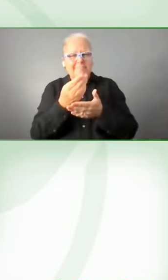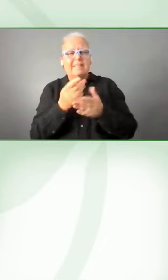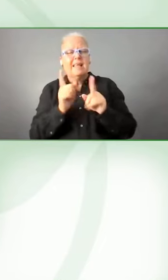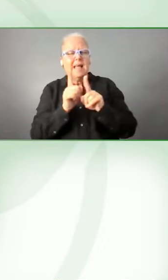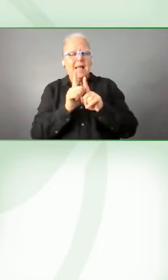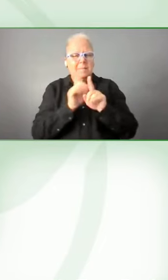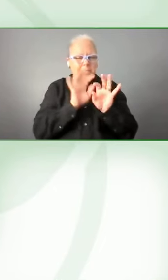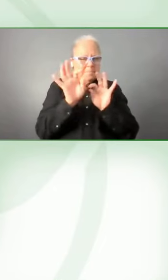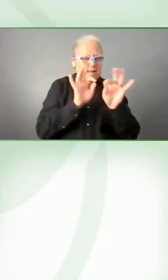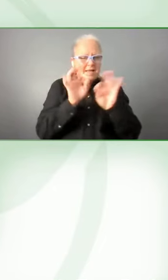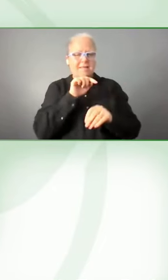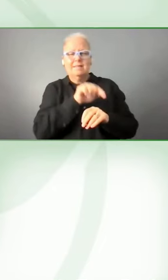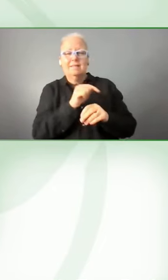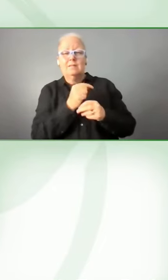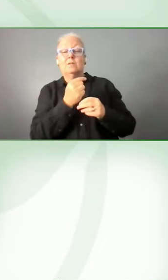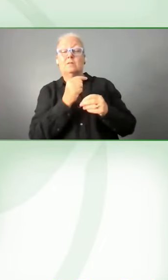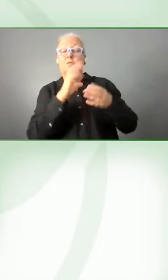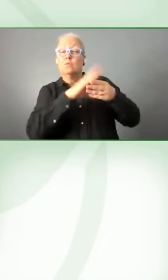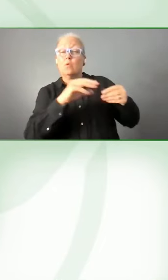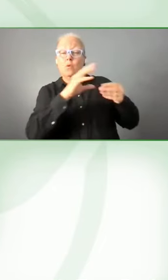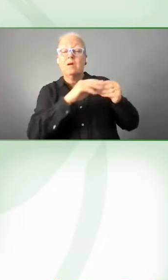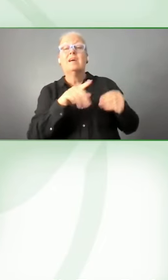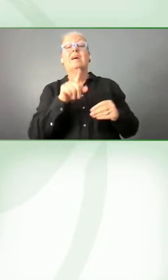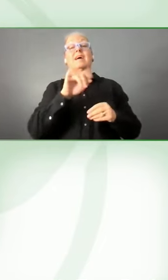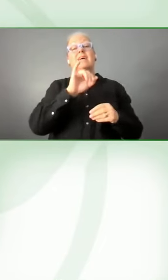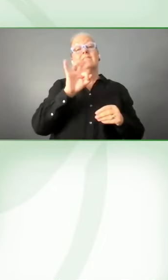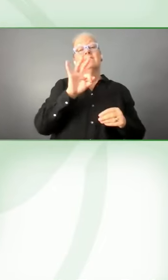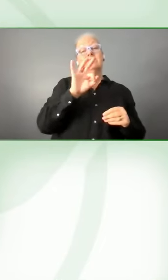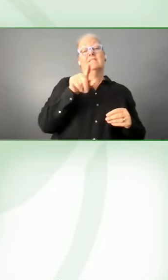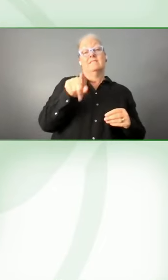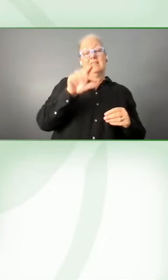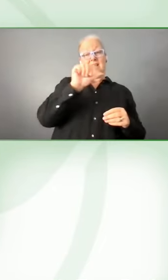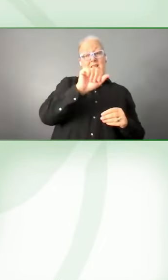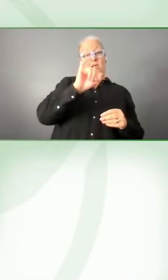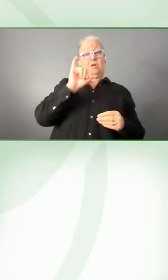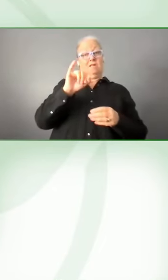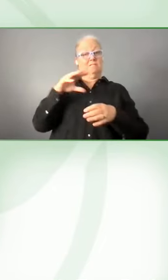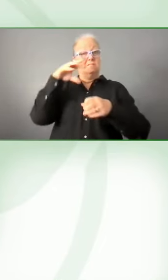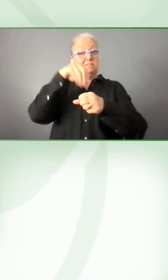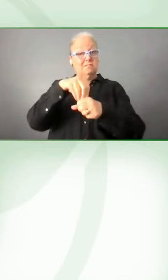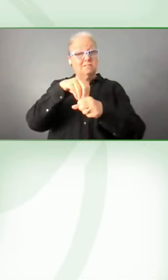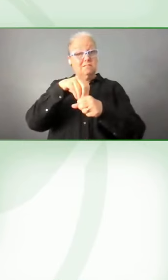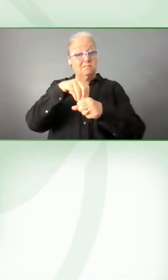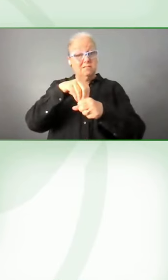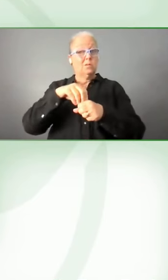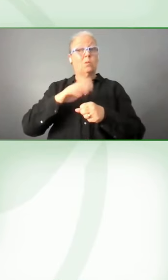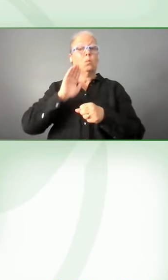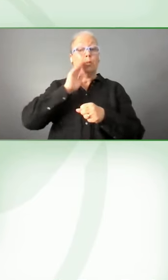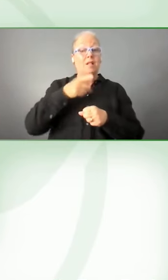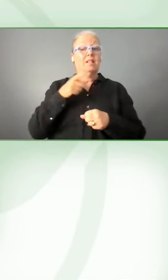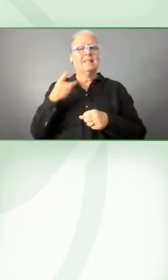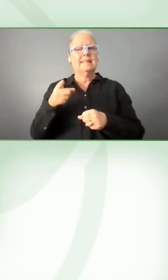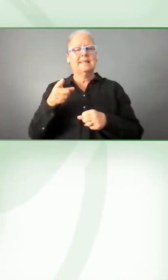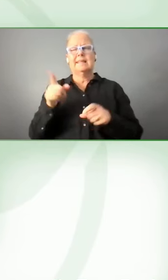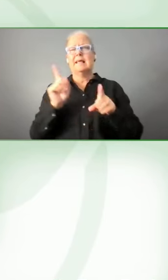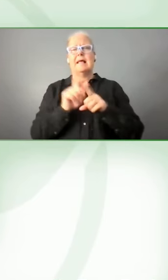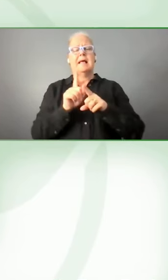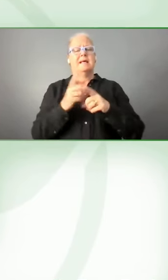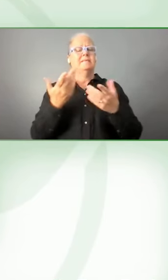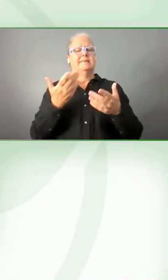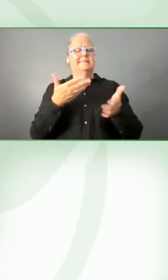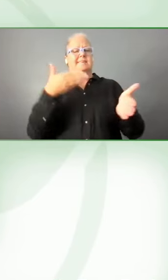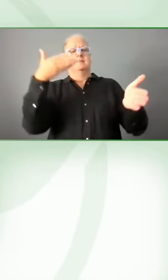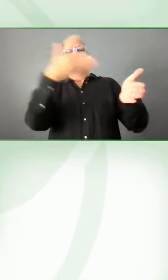if AI were to come into the picture, how is that a barrier as well? And how would AI be used to solve that kind of